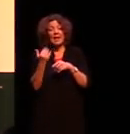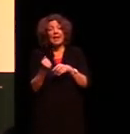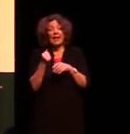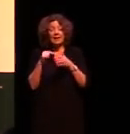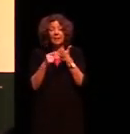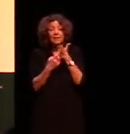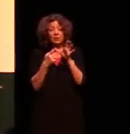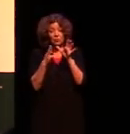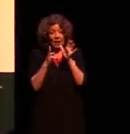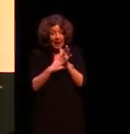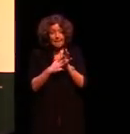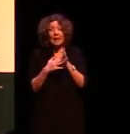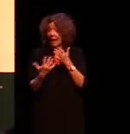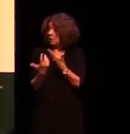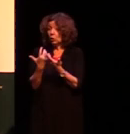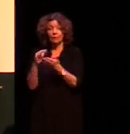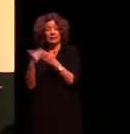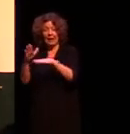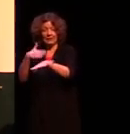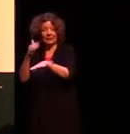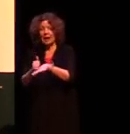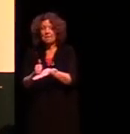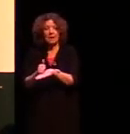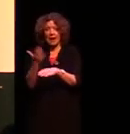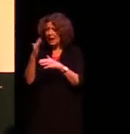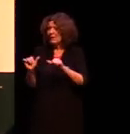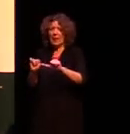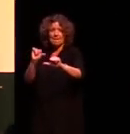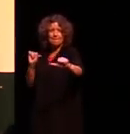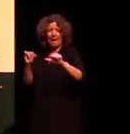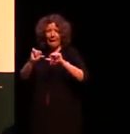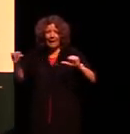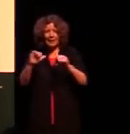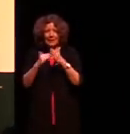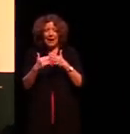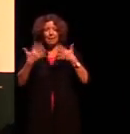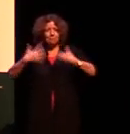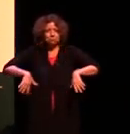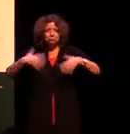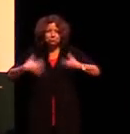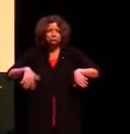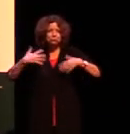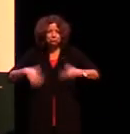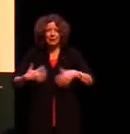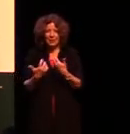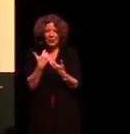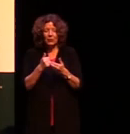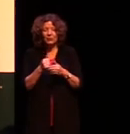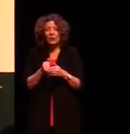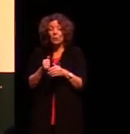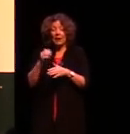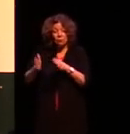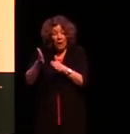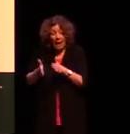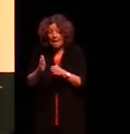And the university, the way it is today, it was never that big. It was never that big. We used to come through in the